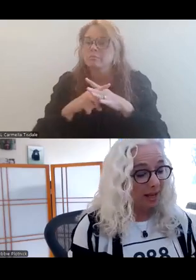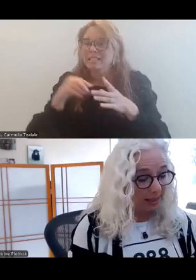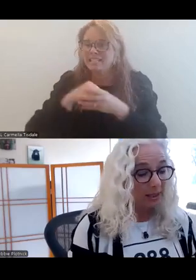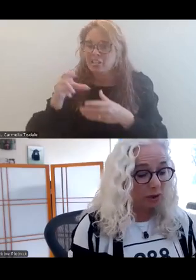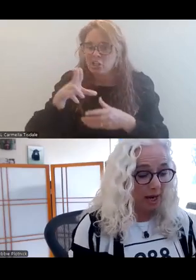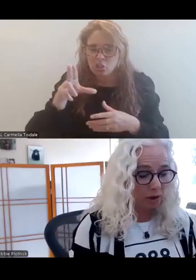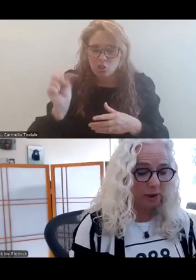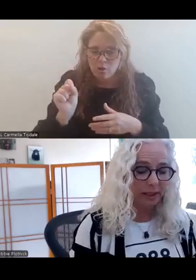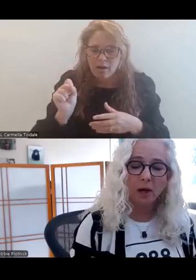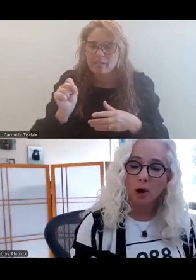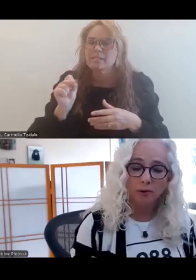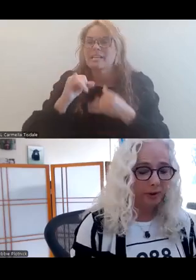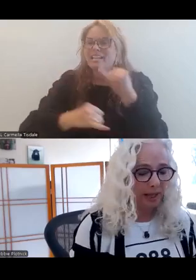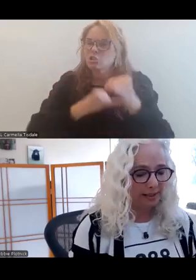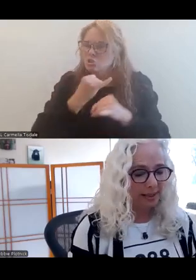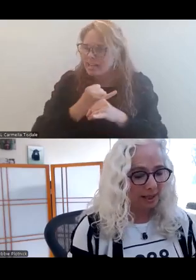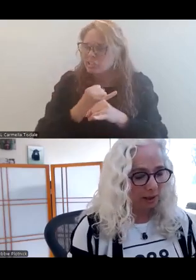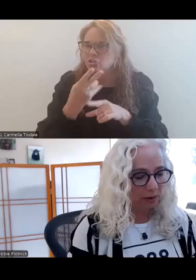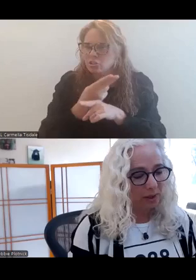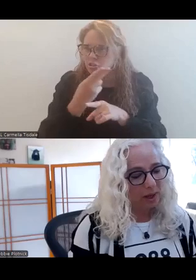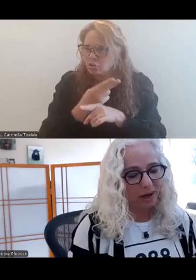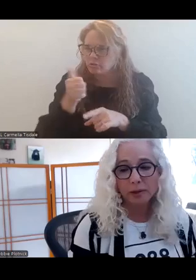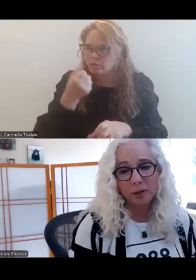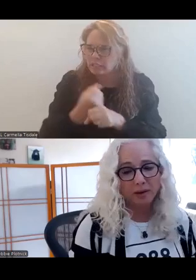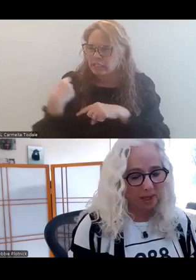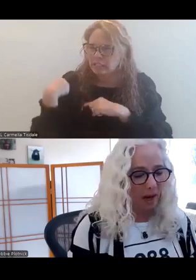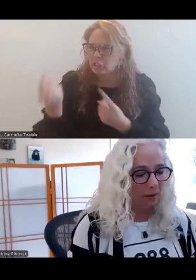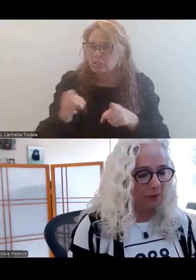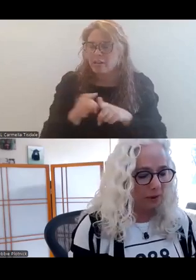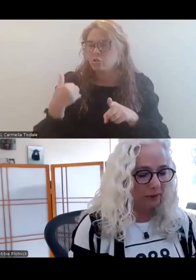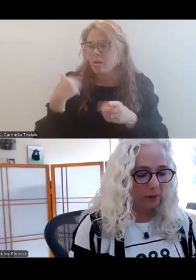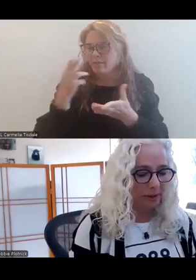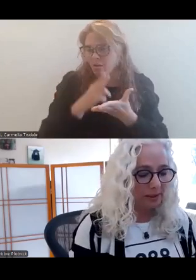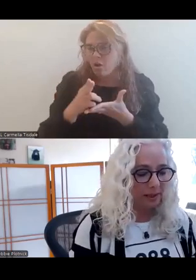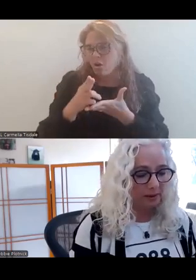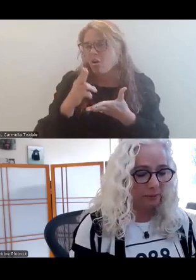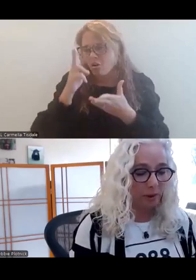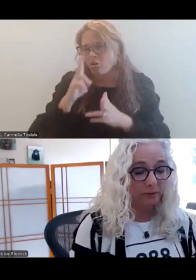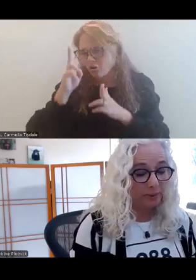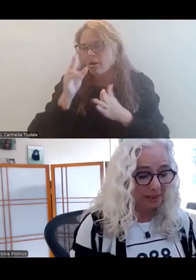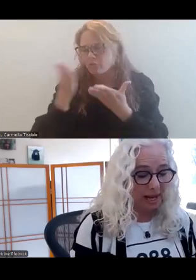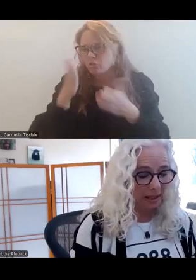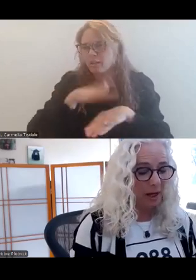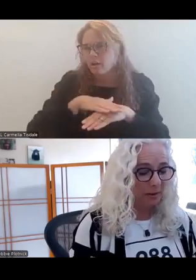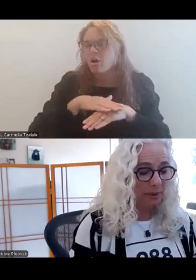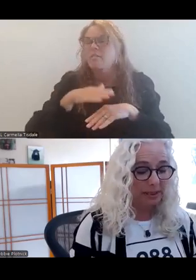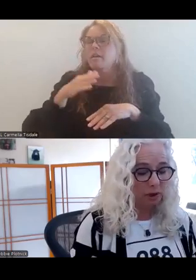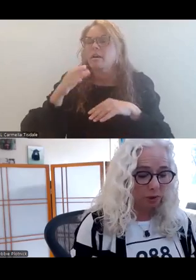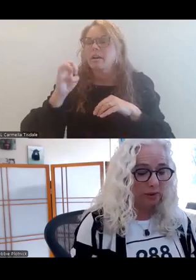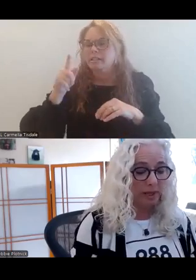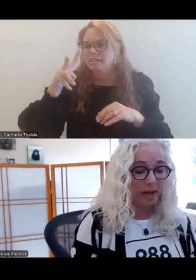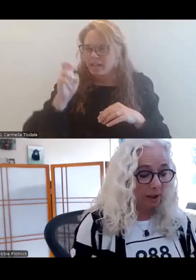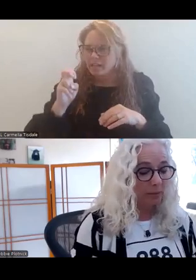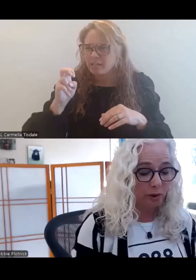U.S. and internationally over the last 10 years. I also have the honor of serving on the Executive Board of PTAC, the